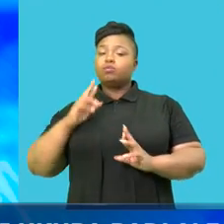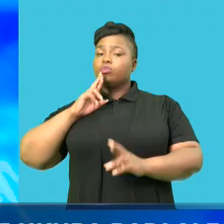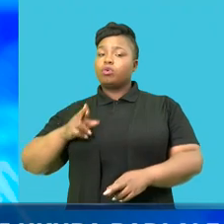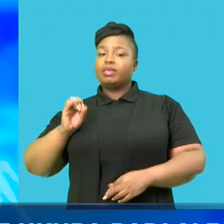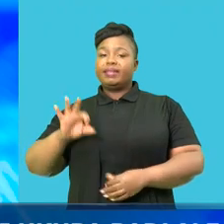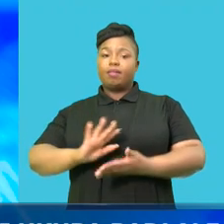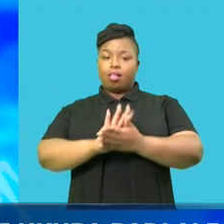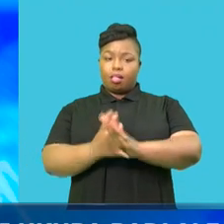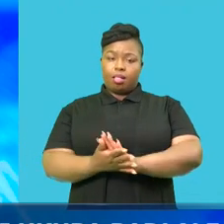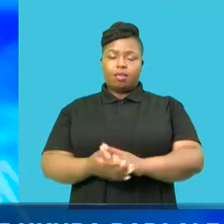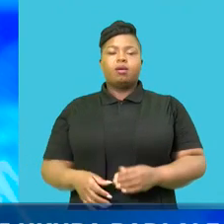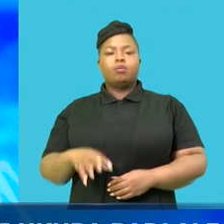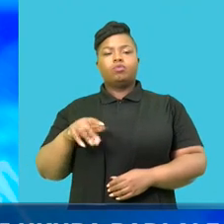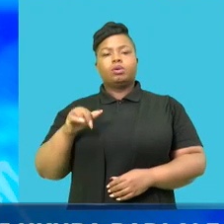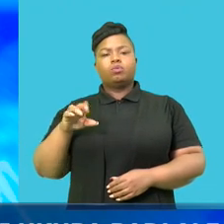We are